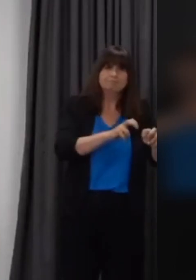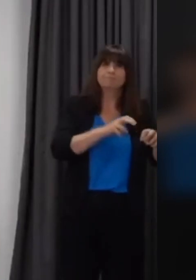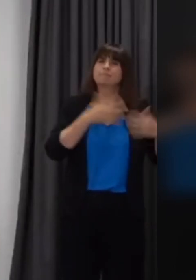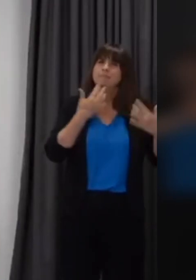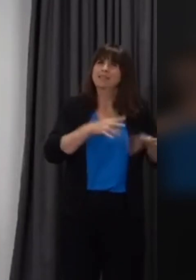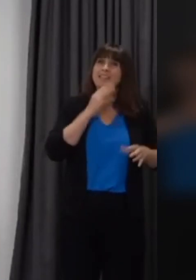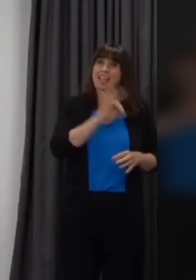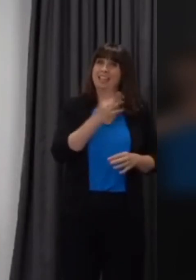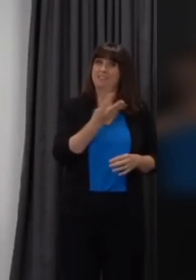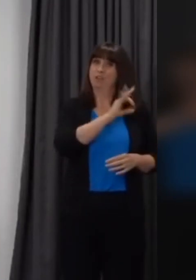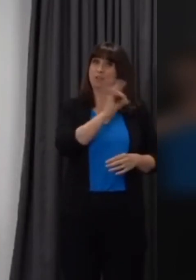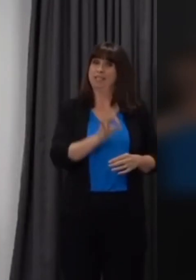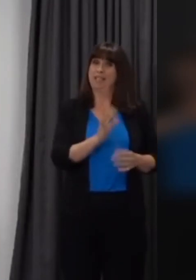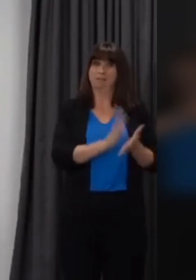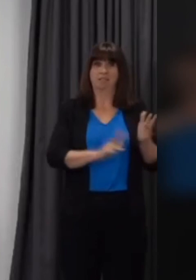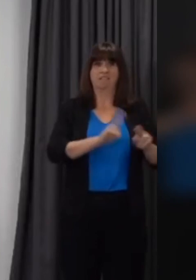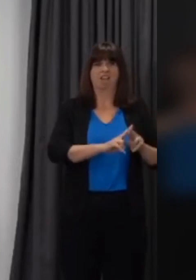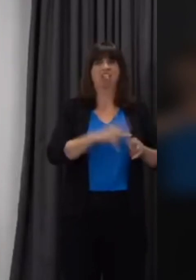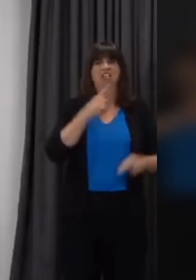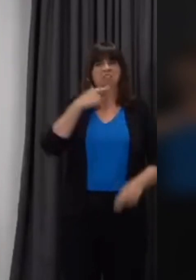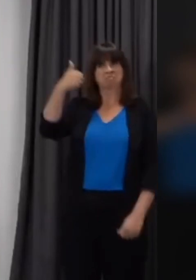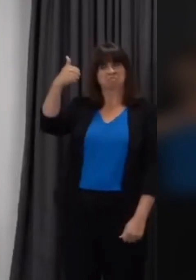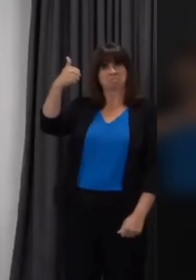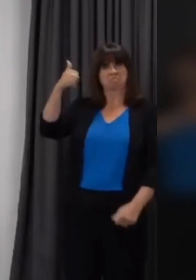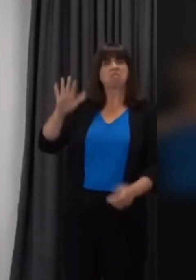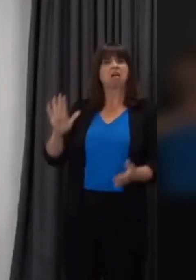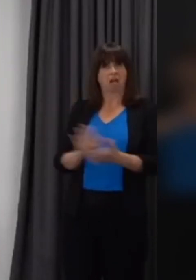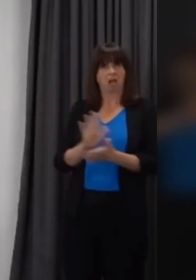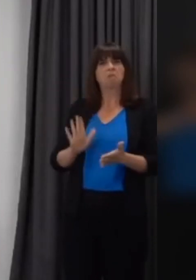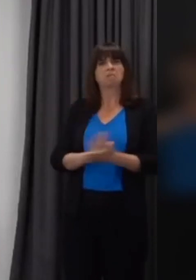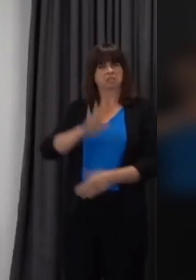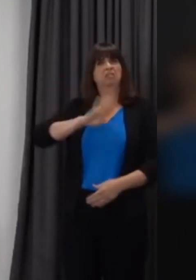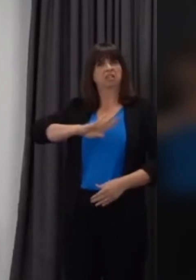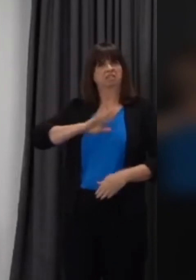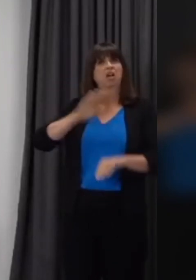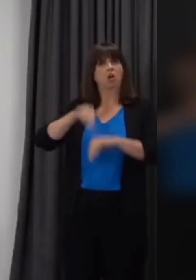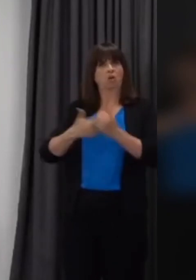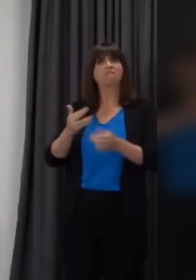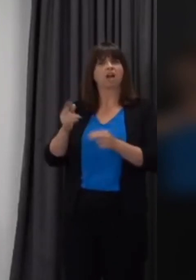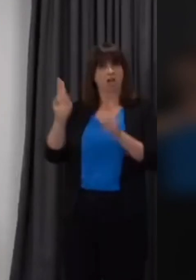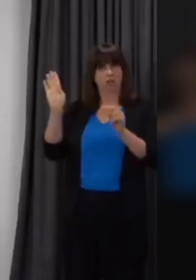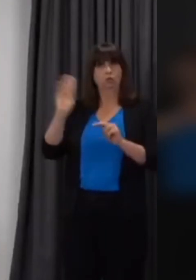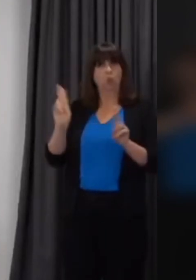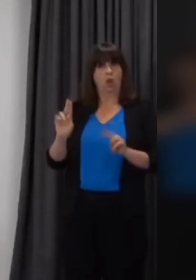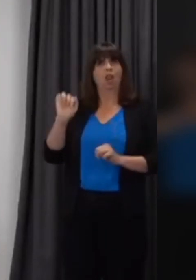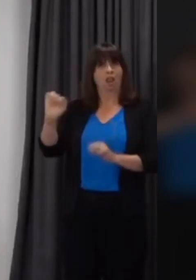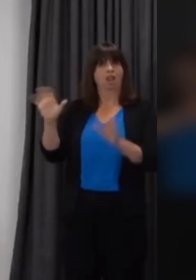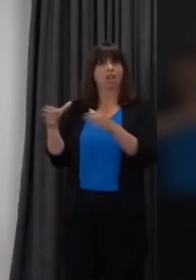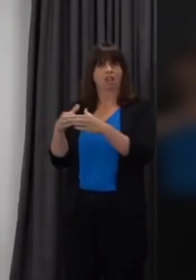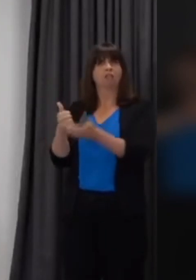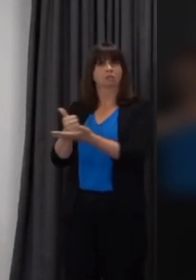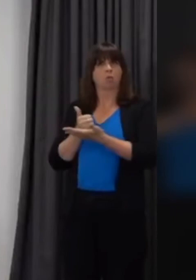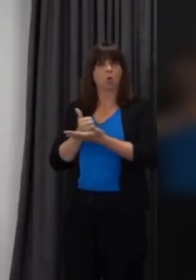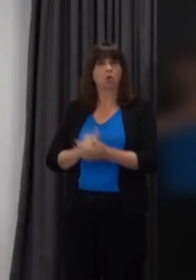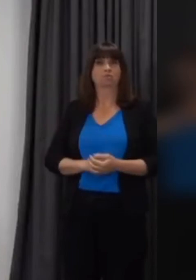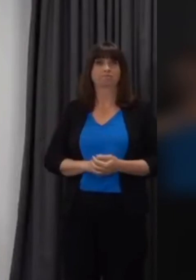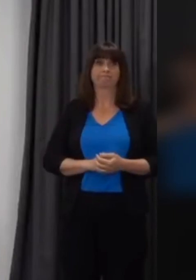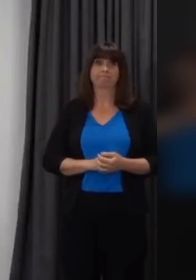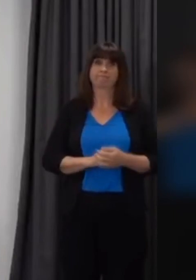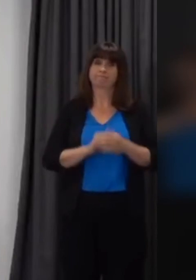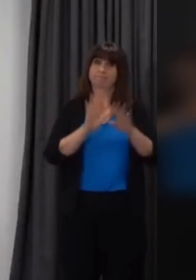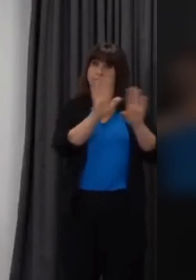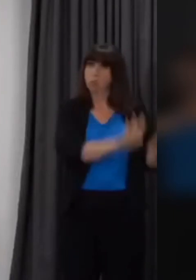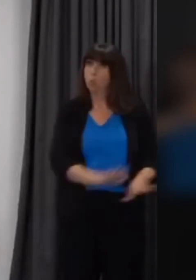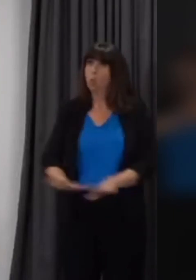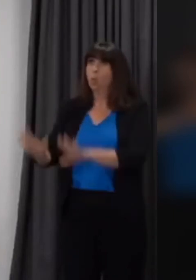were satisfied with the support that they had recently received from their schools. And other professionals right across the nation,